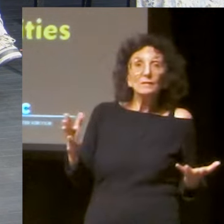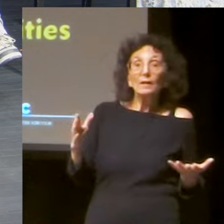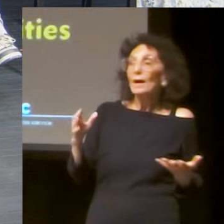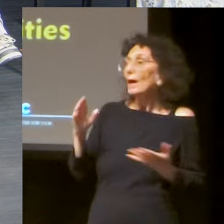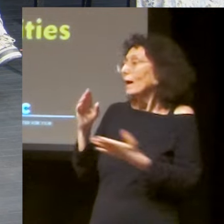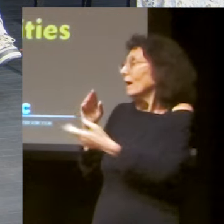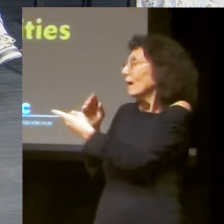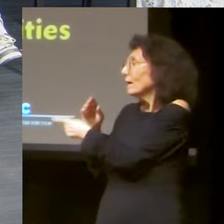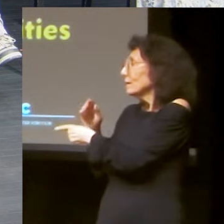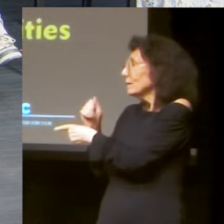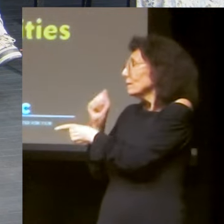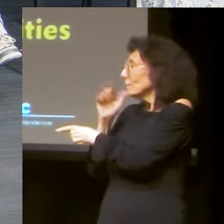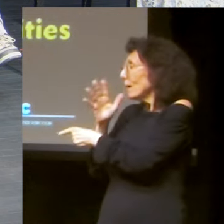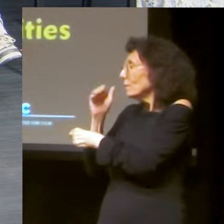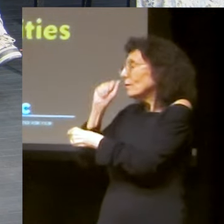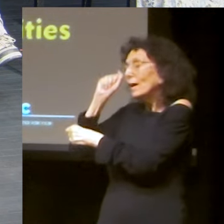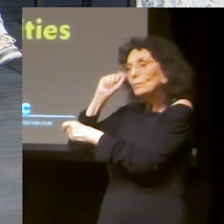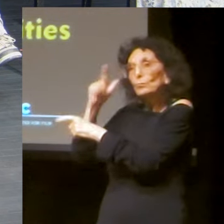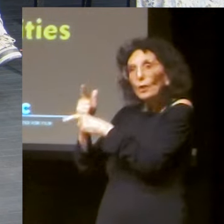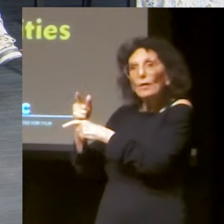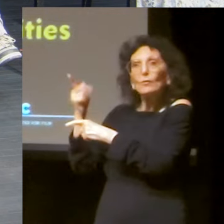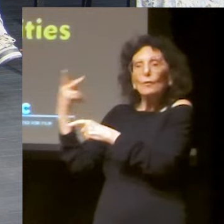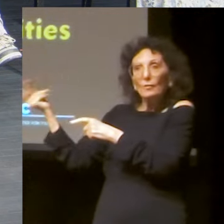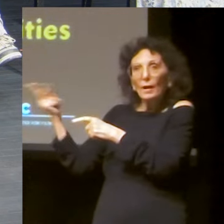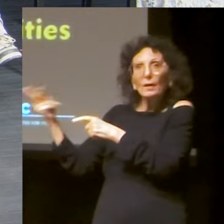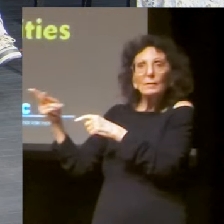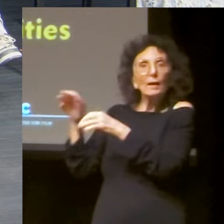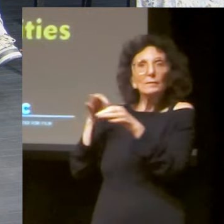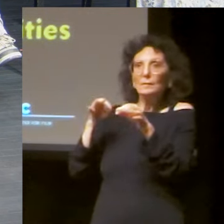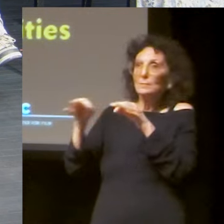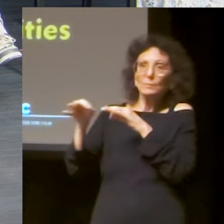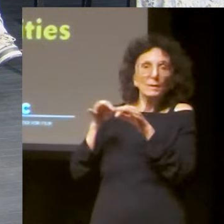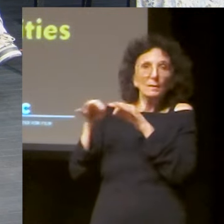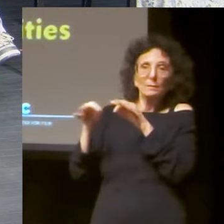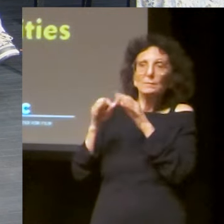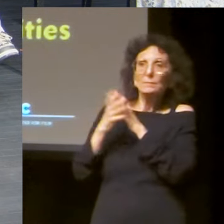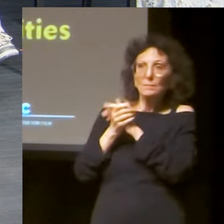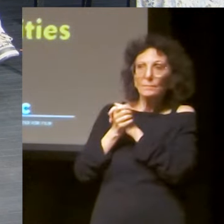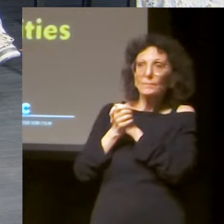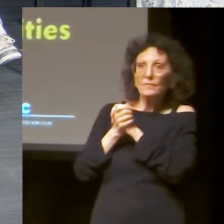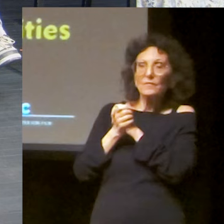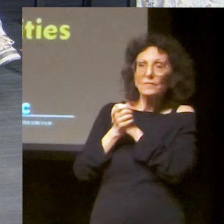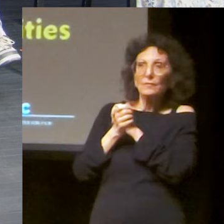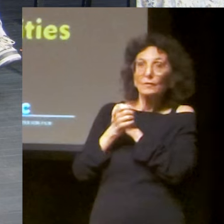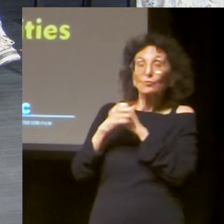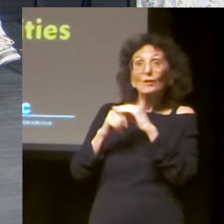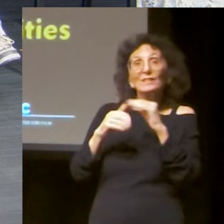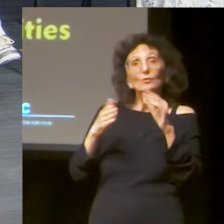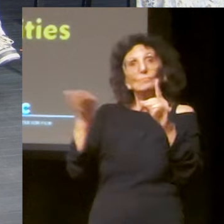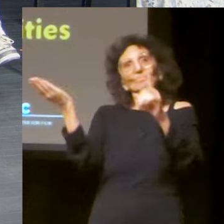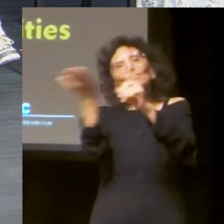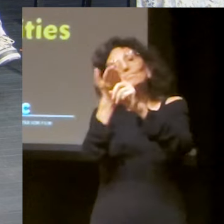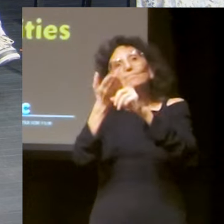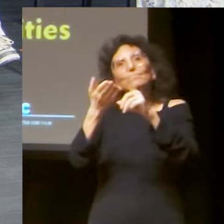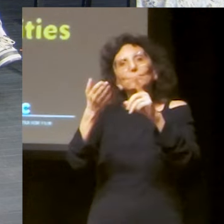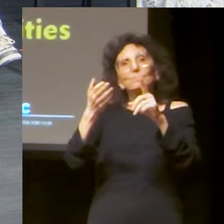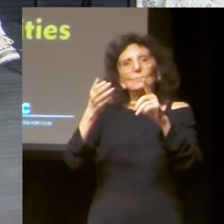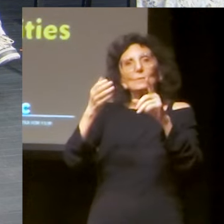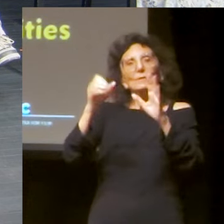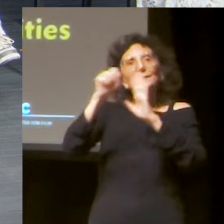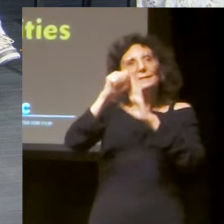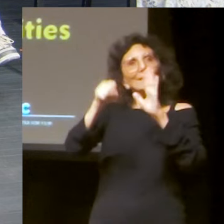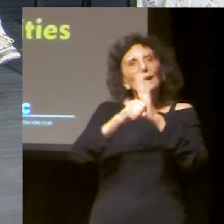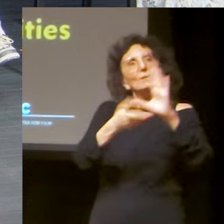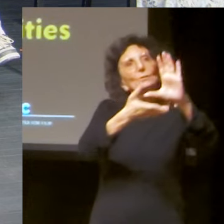And we're, we're working with, um, a lot of imperfect systems, which frankly, you know, Daisy and John could talk way more